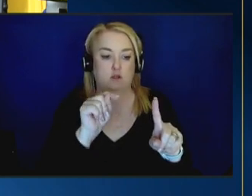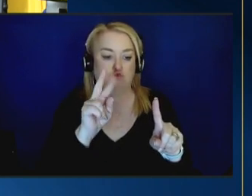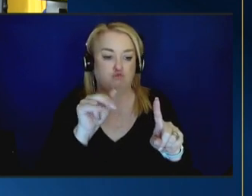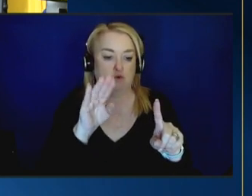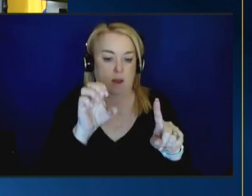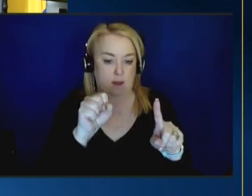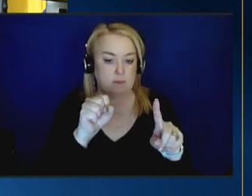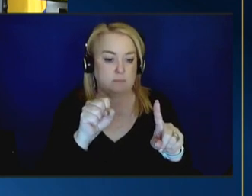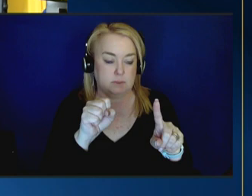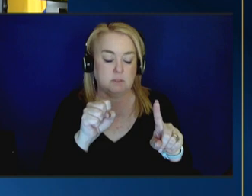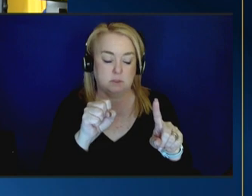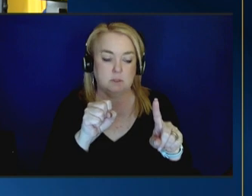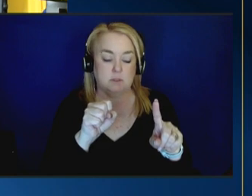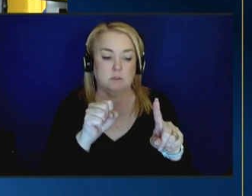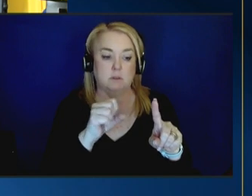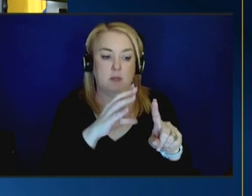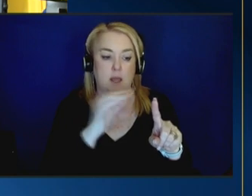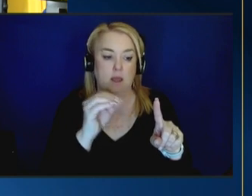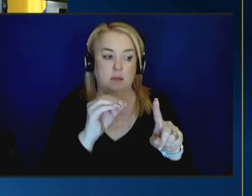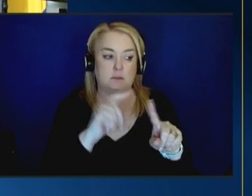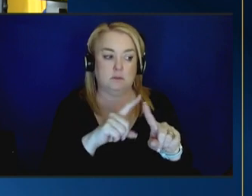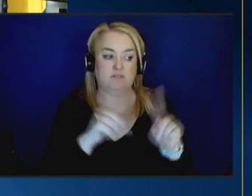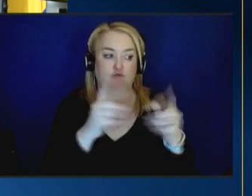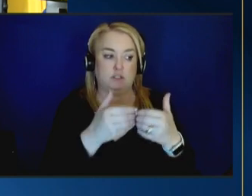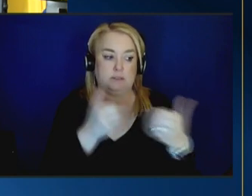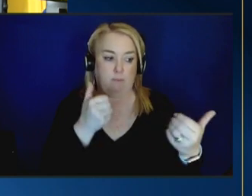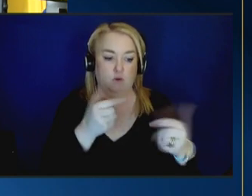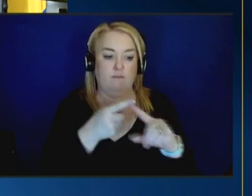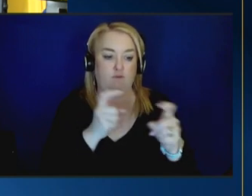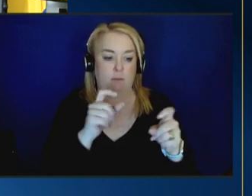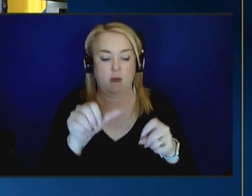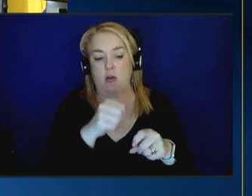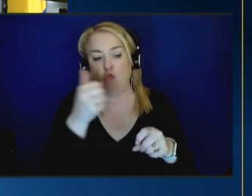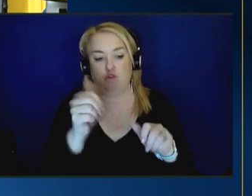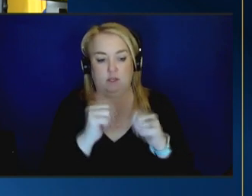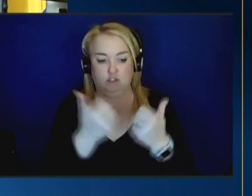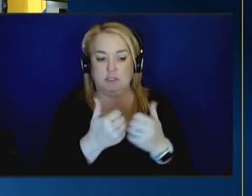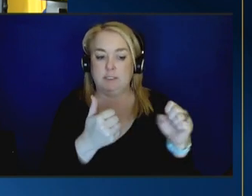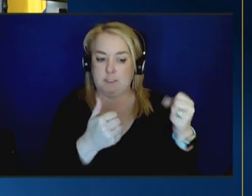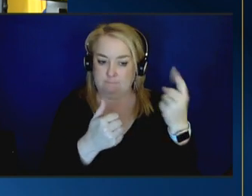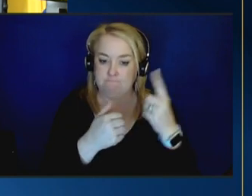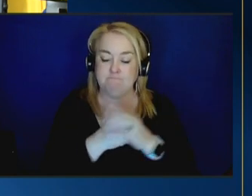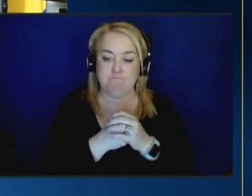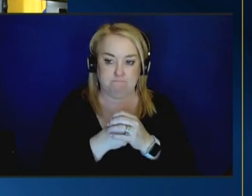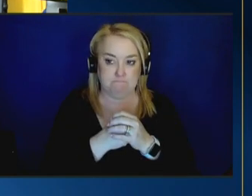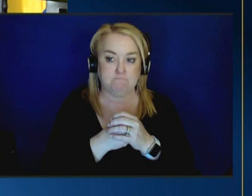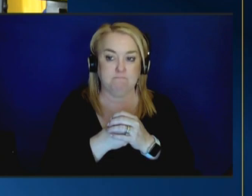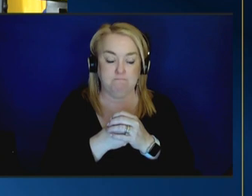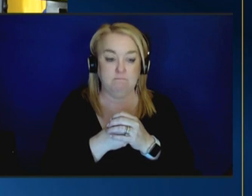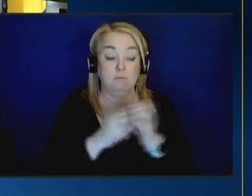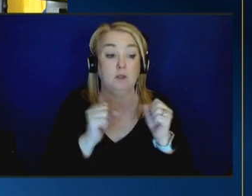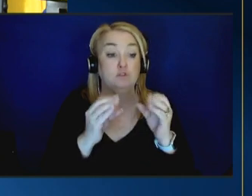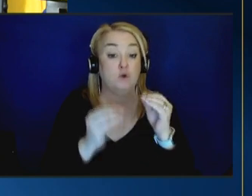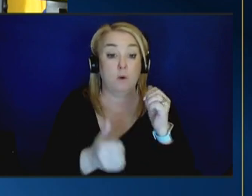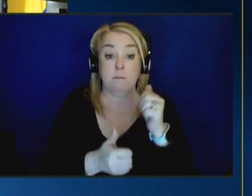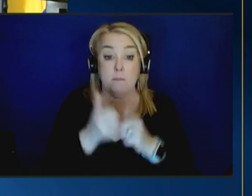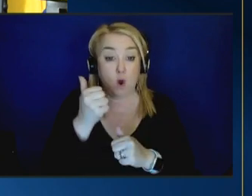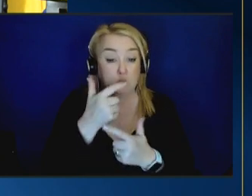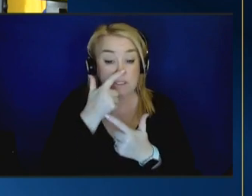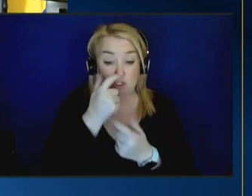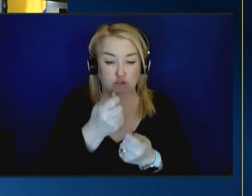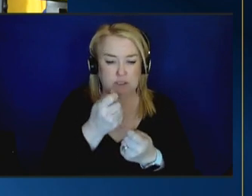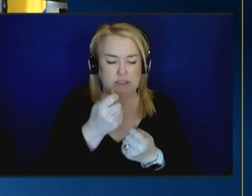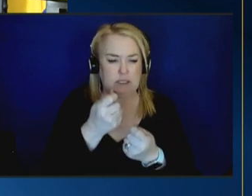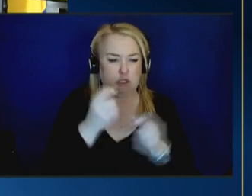separate and apart from um other 4e agencies um so what are some of the most interesting trends